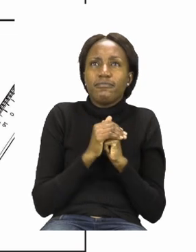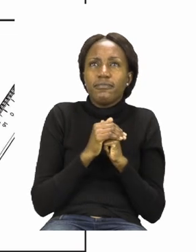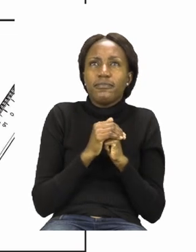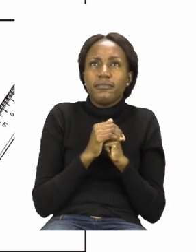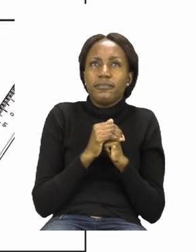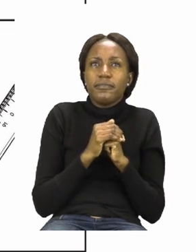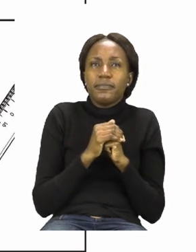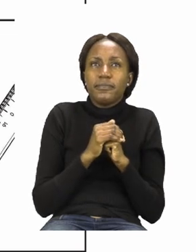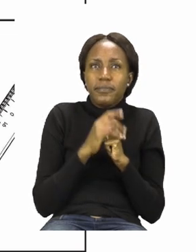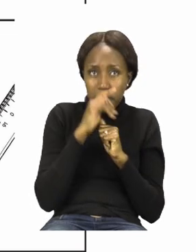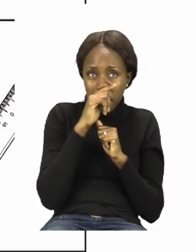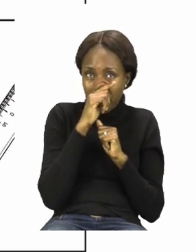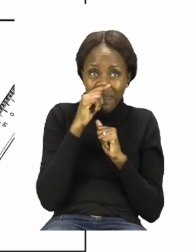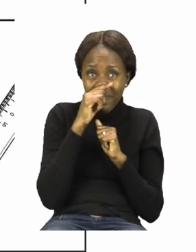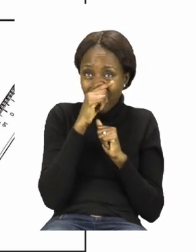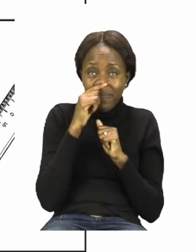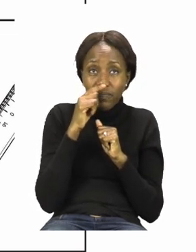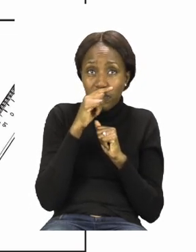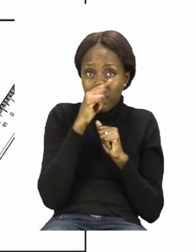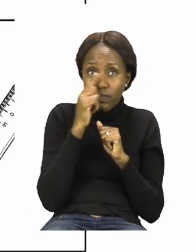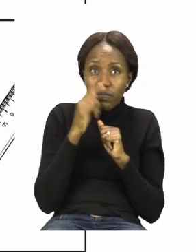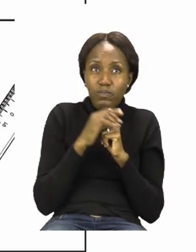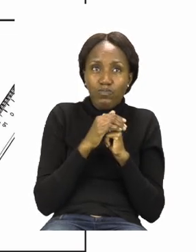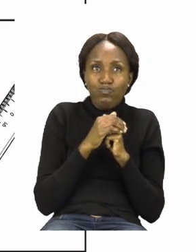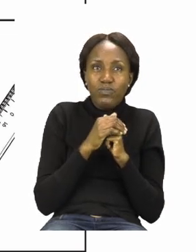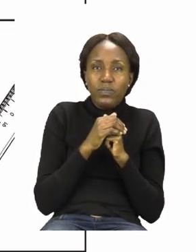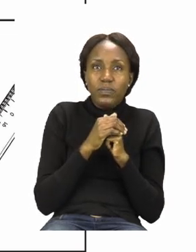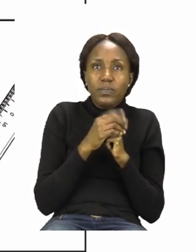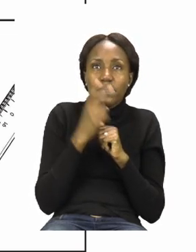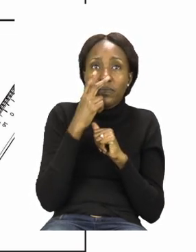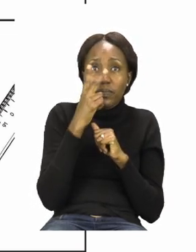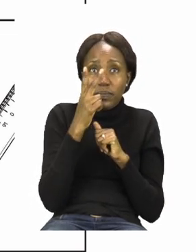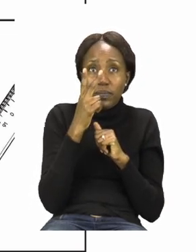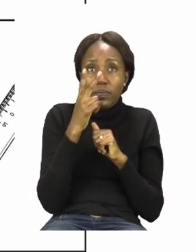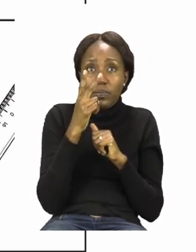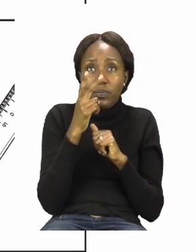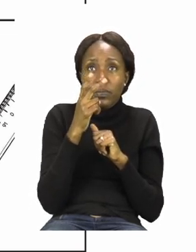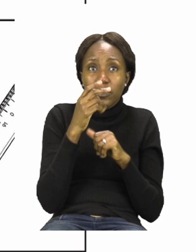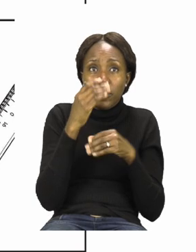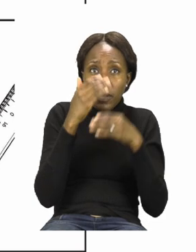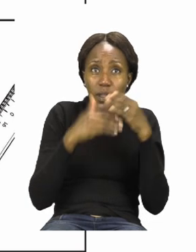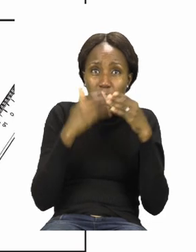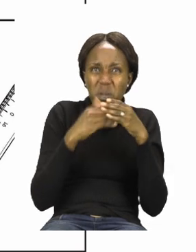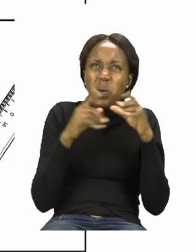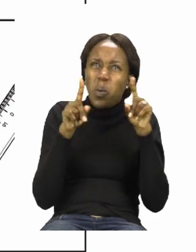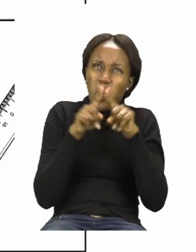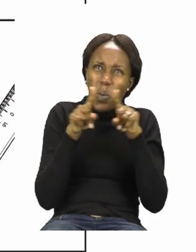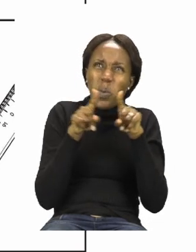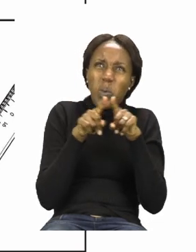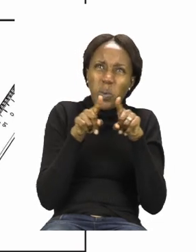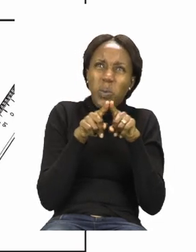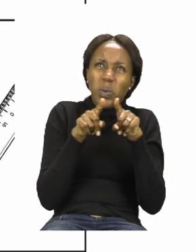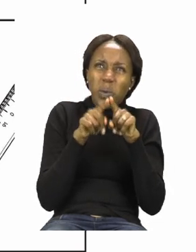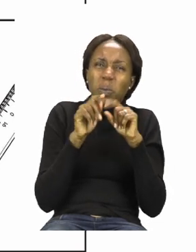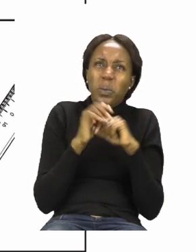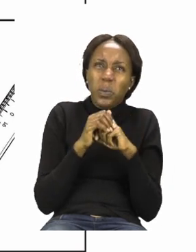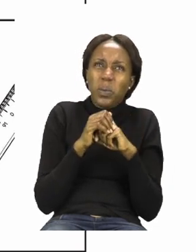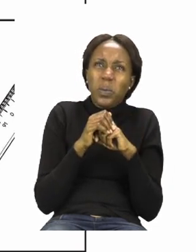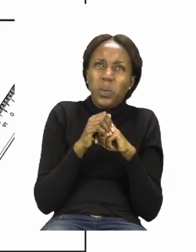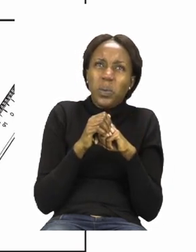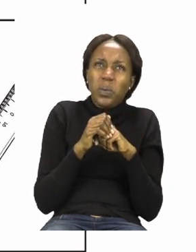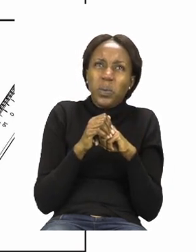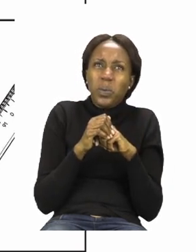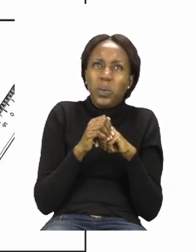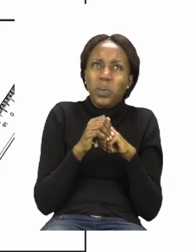For example, I can tell you that the ones in the middle look like they are the same. So you need to